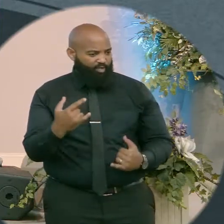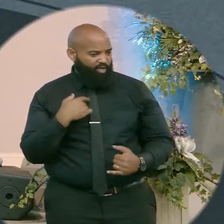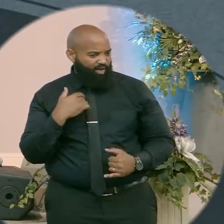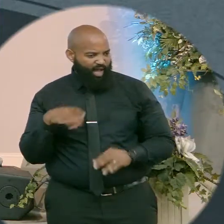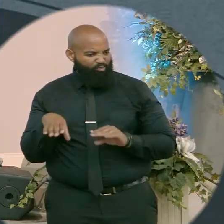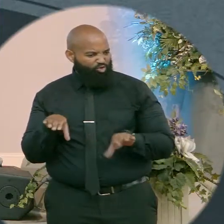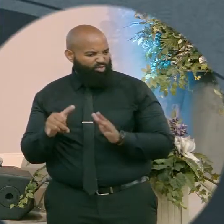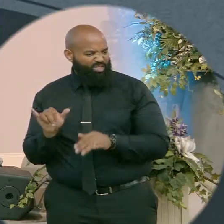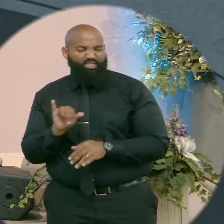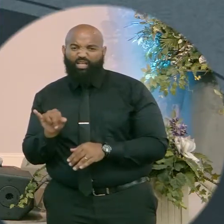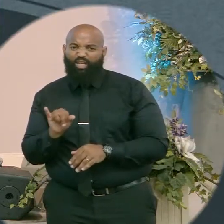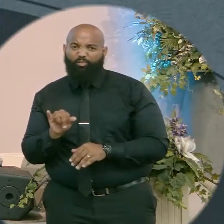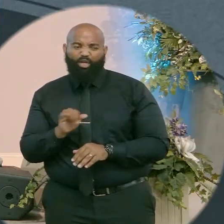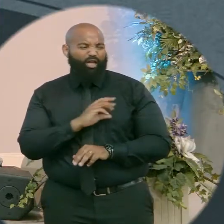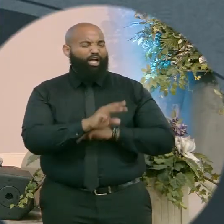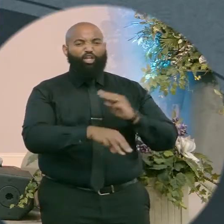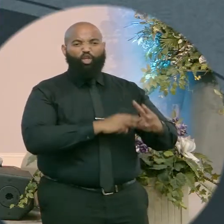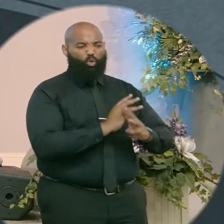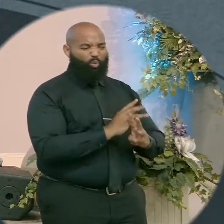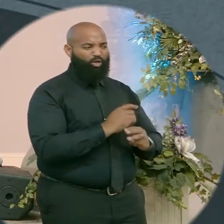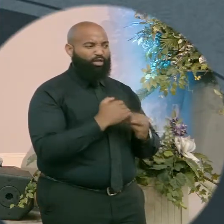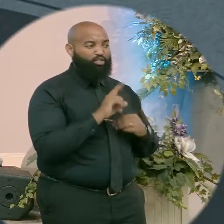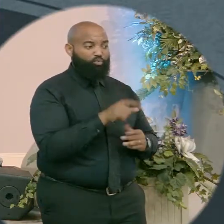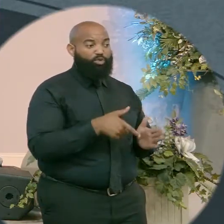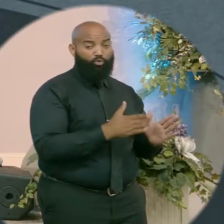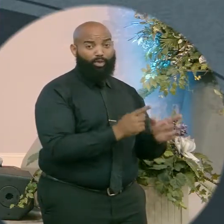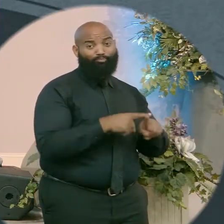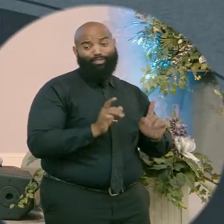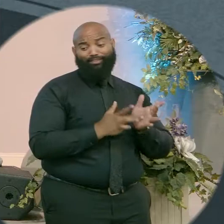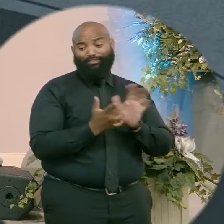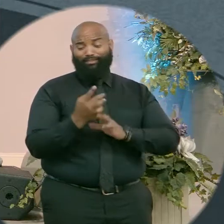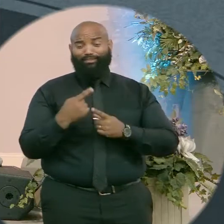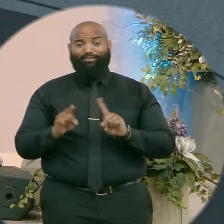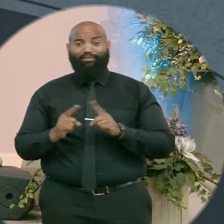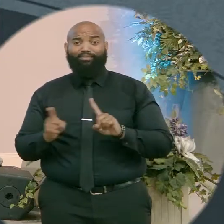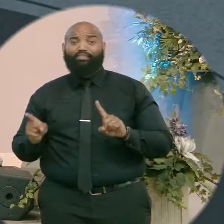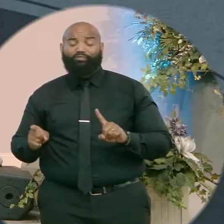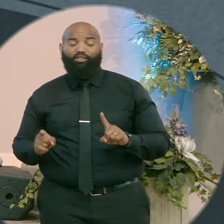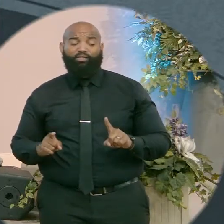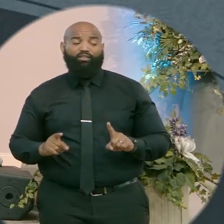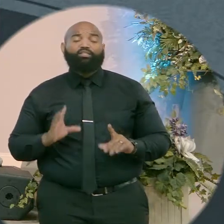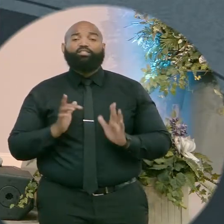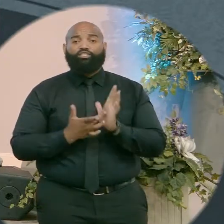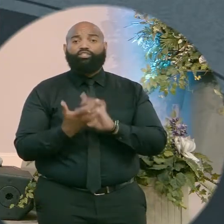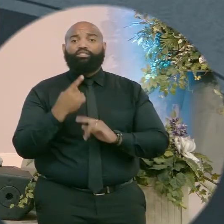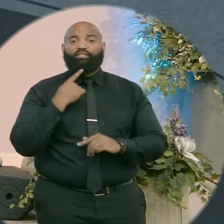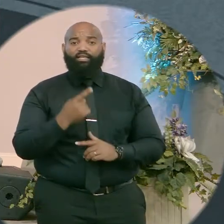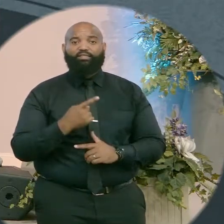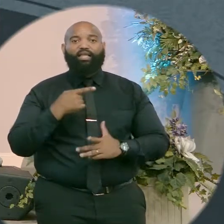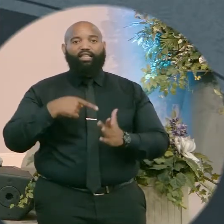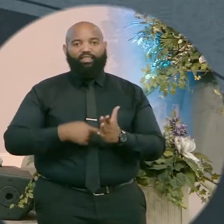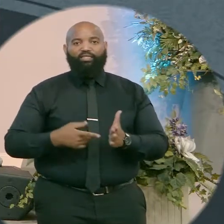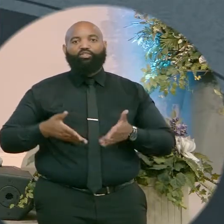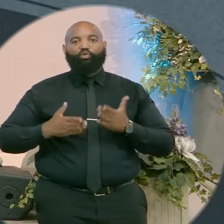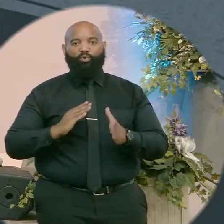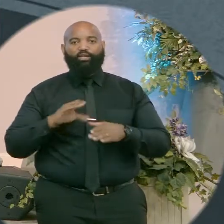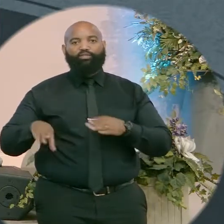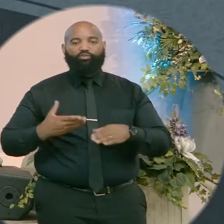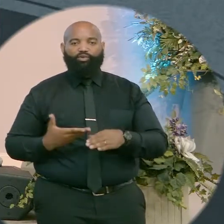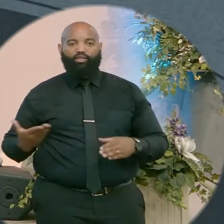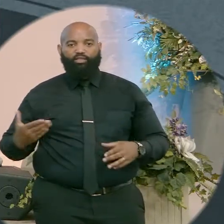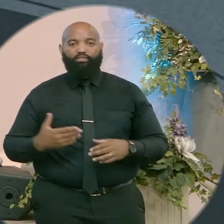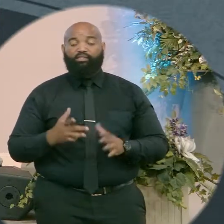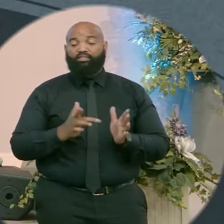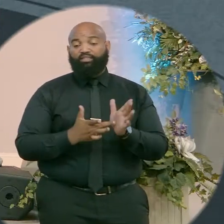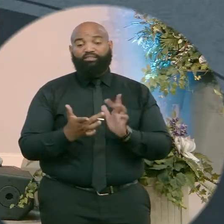world. And he's showing us step by step in this text how we do it. Because I don't see yet where he's complained.